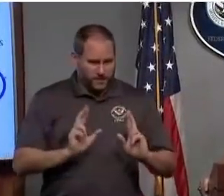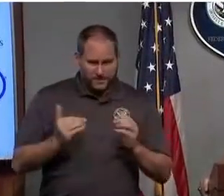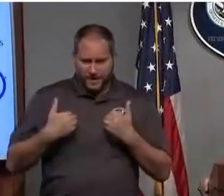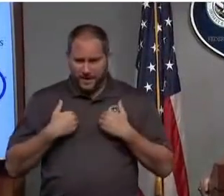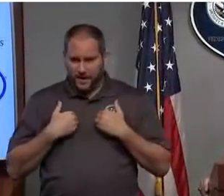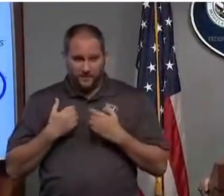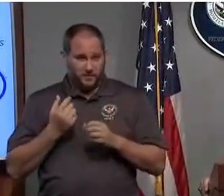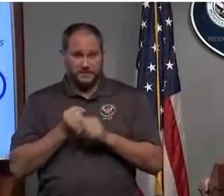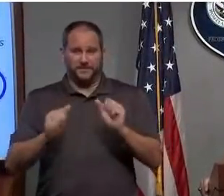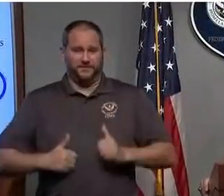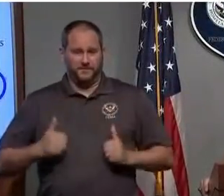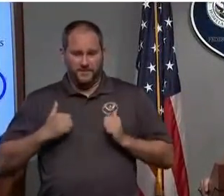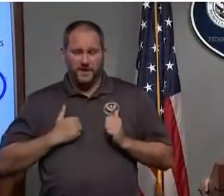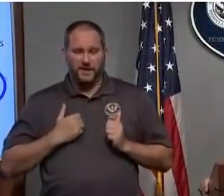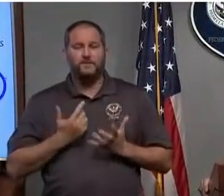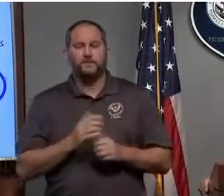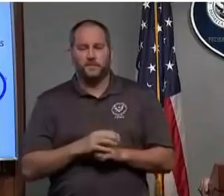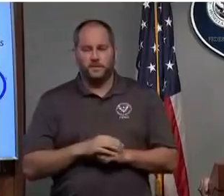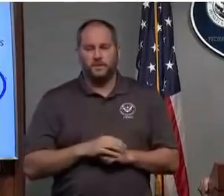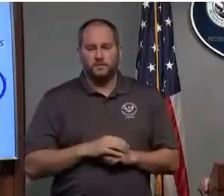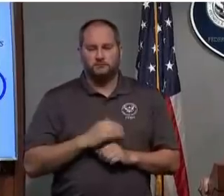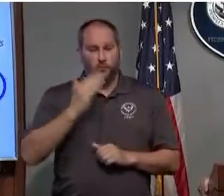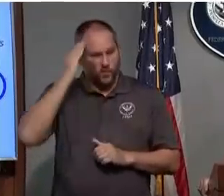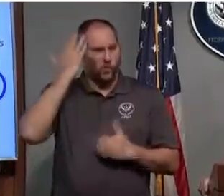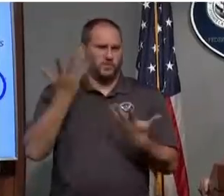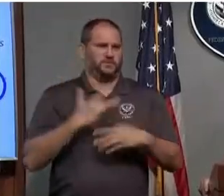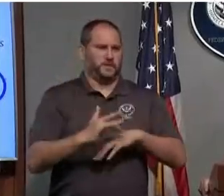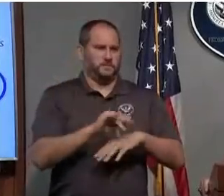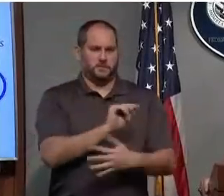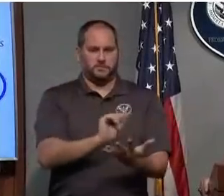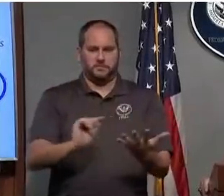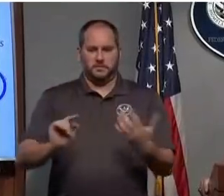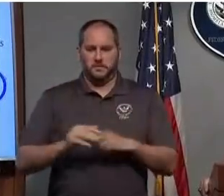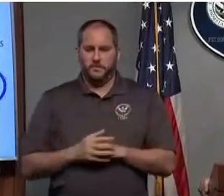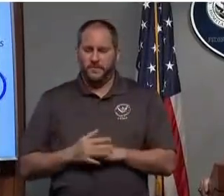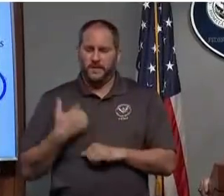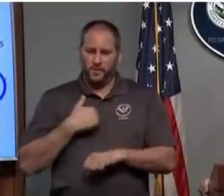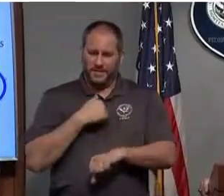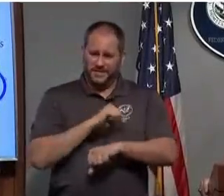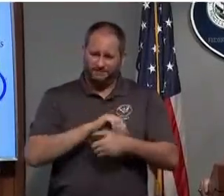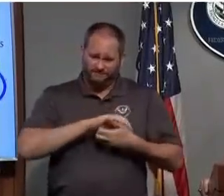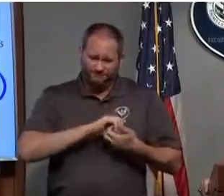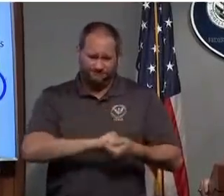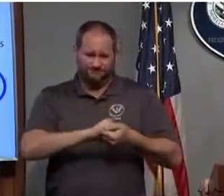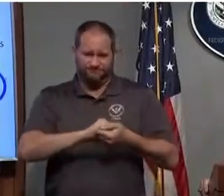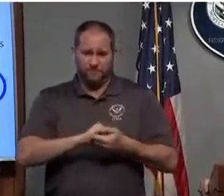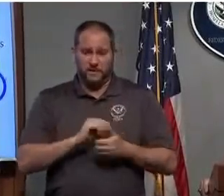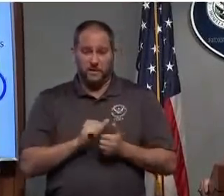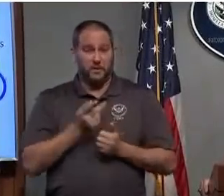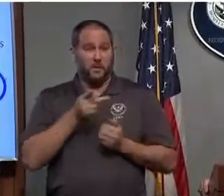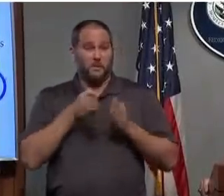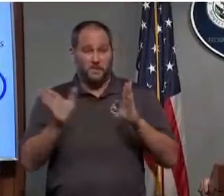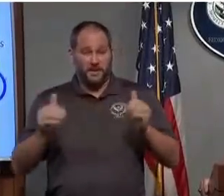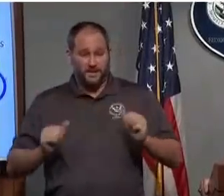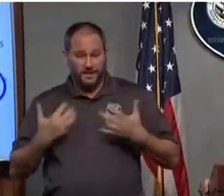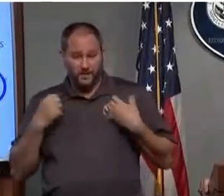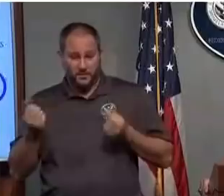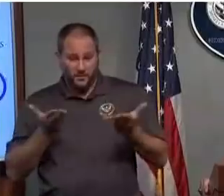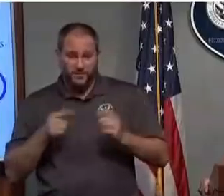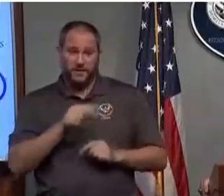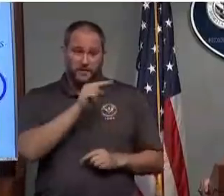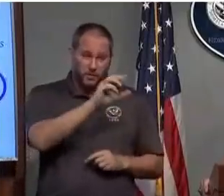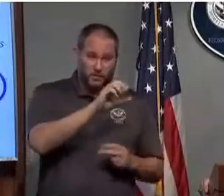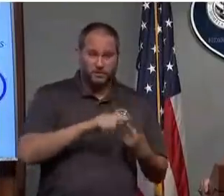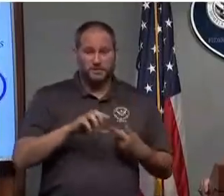We've also been working very closely to declare public health emergencies in South Carolina, North Carolina, and Virginia that